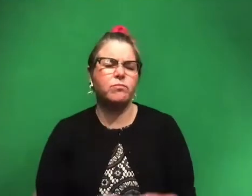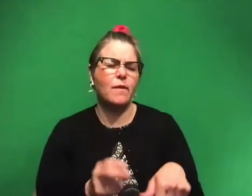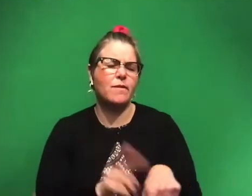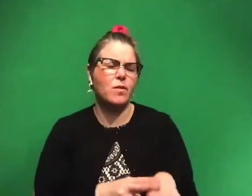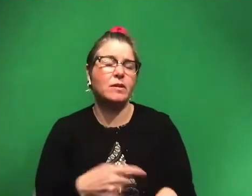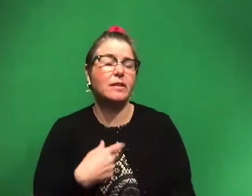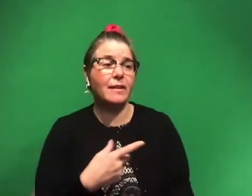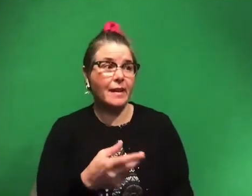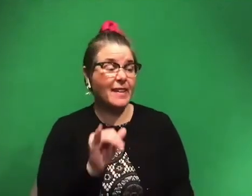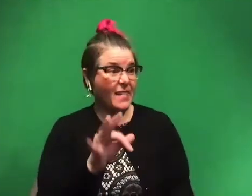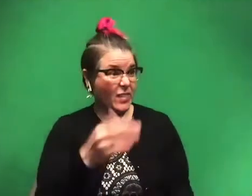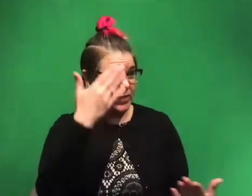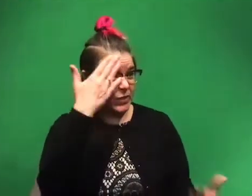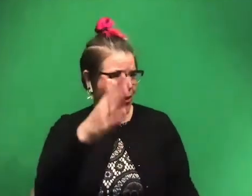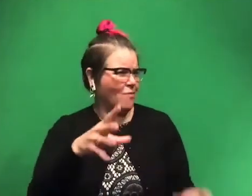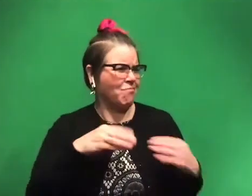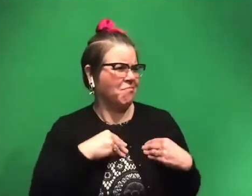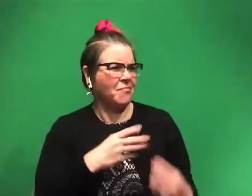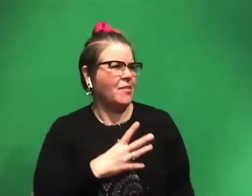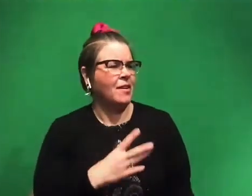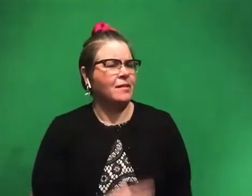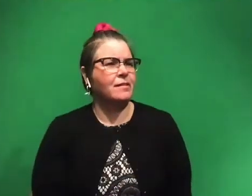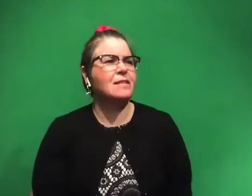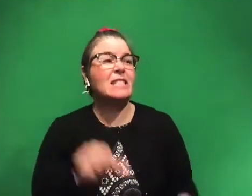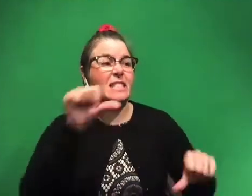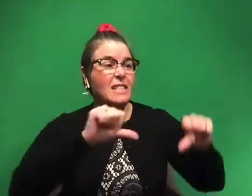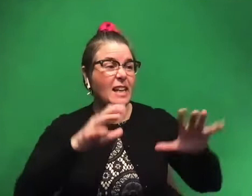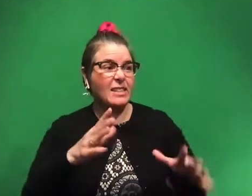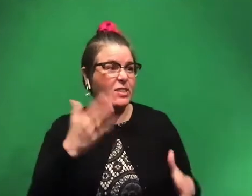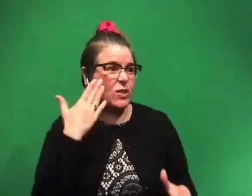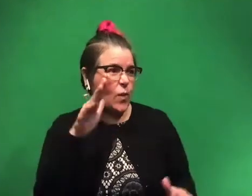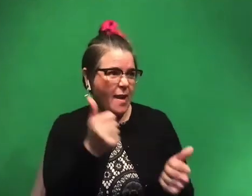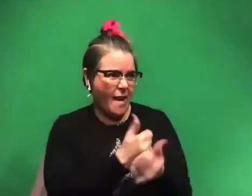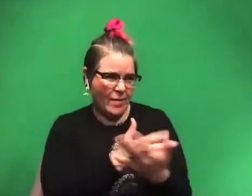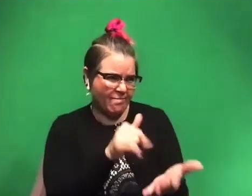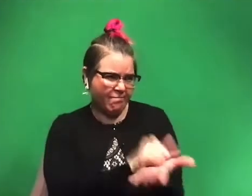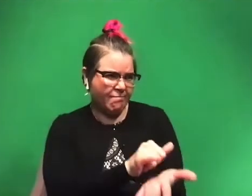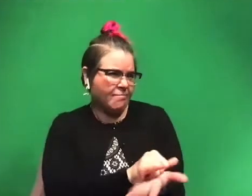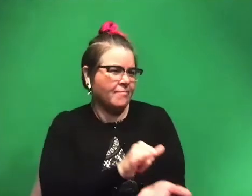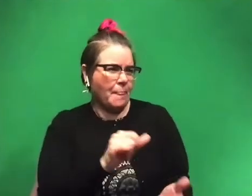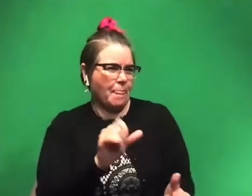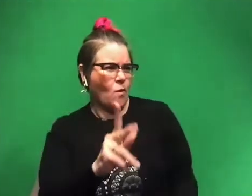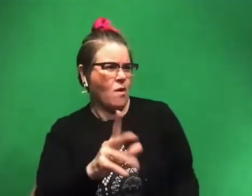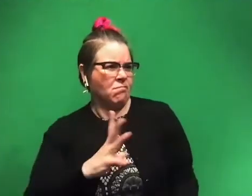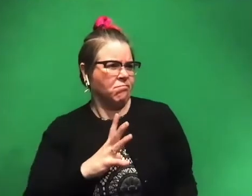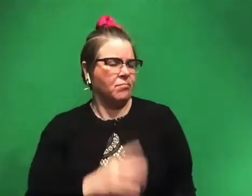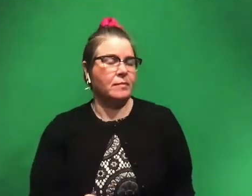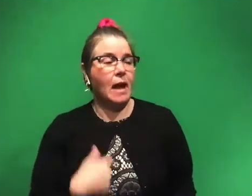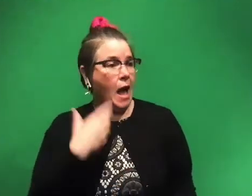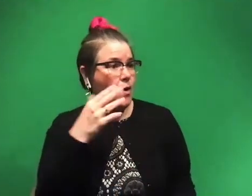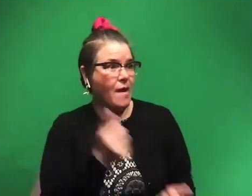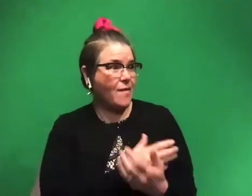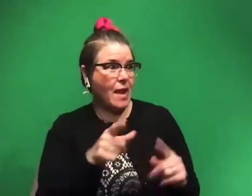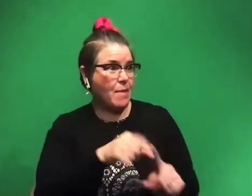I don't know is perfectly acceptable. Like scientists do not know everything and that is okay. Um, I don't know everything about